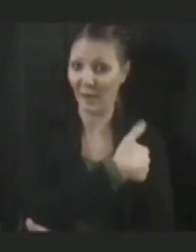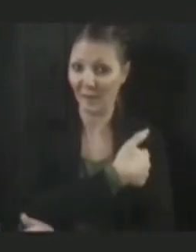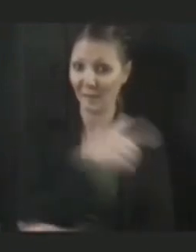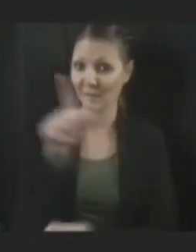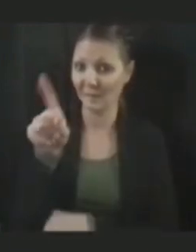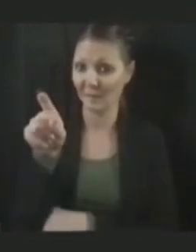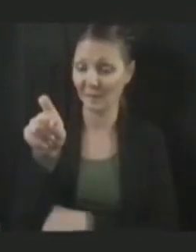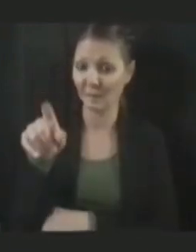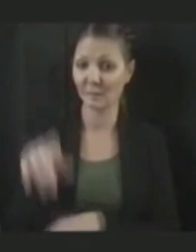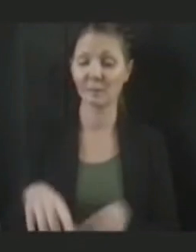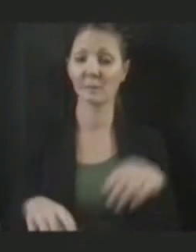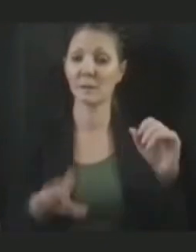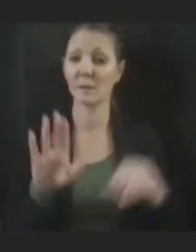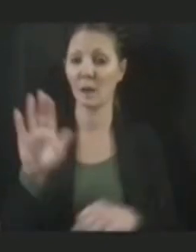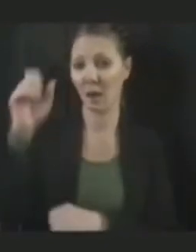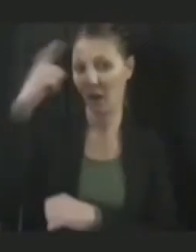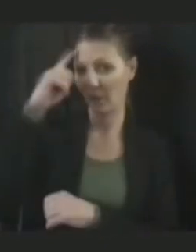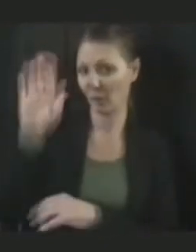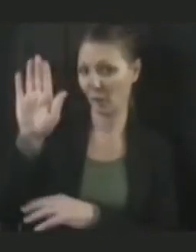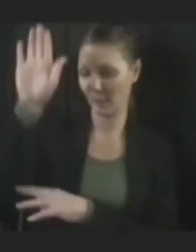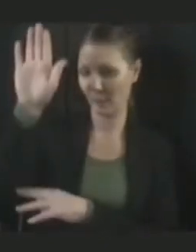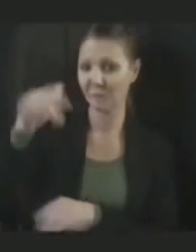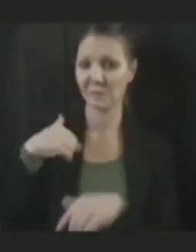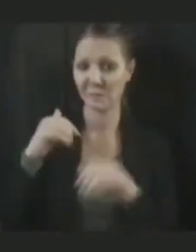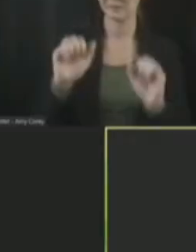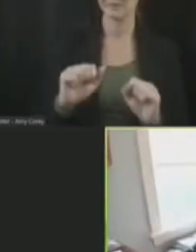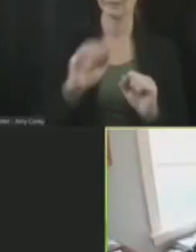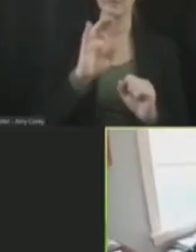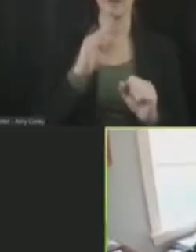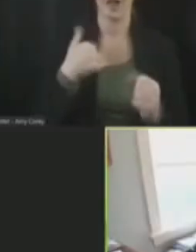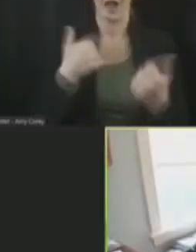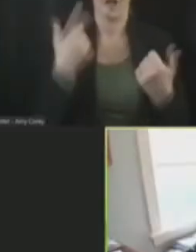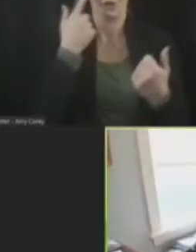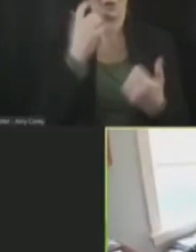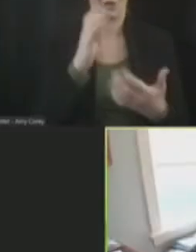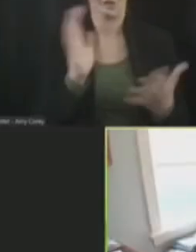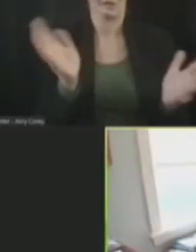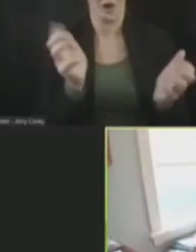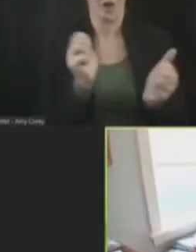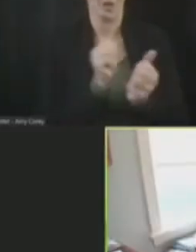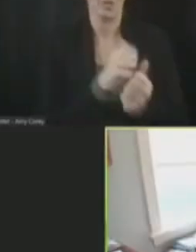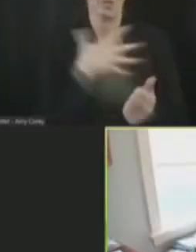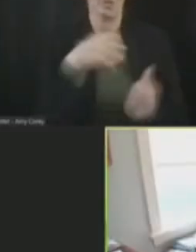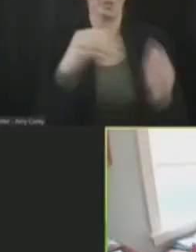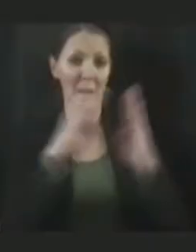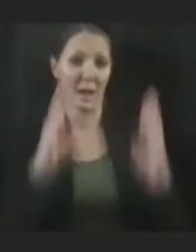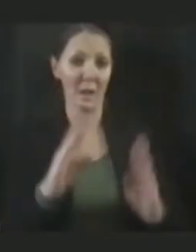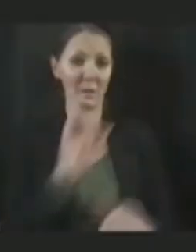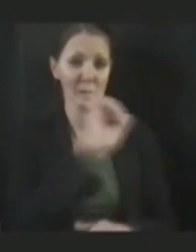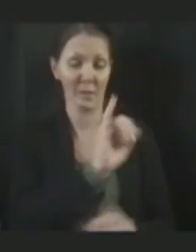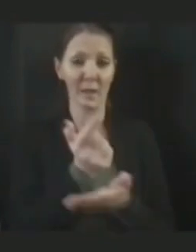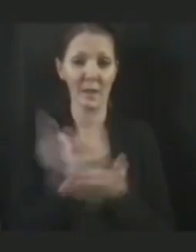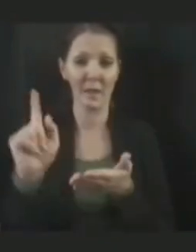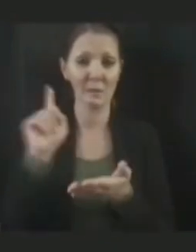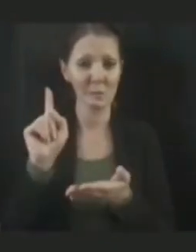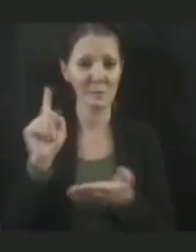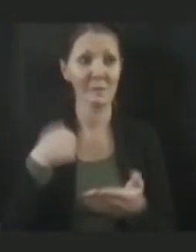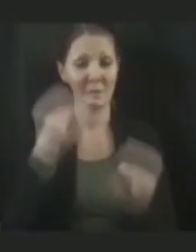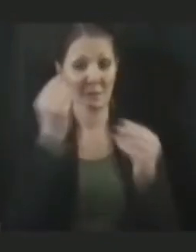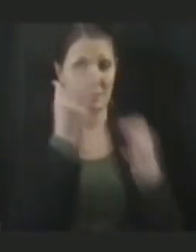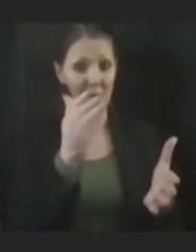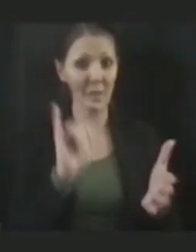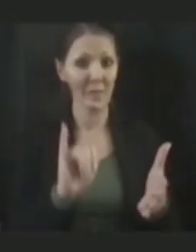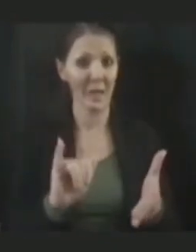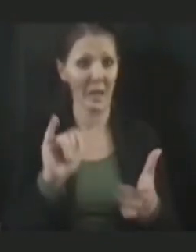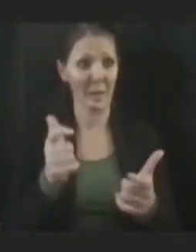Well, I can start with that. I talked to the White House about that last week. I said, one of the causes of the big spread in the